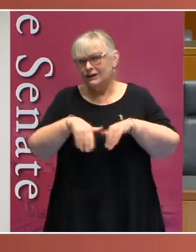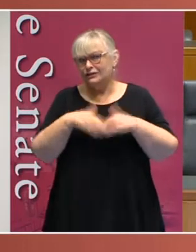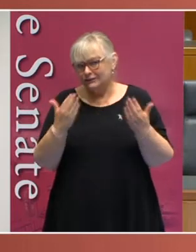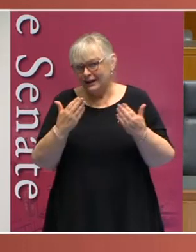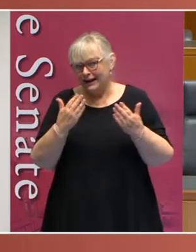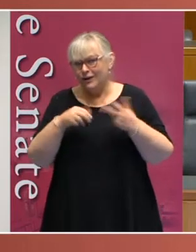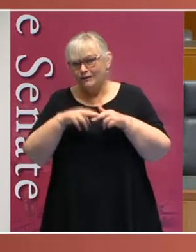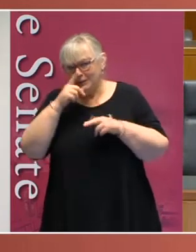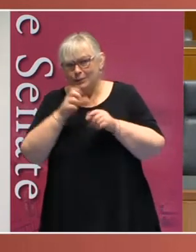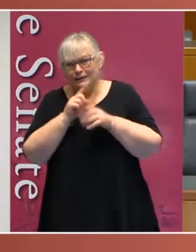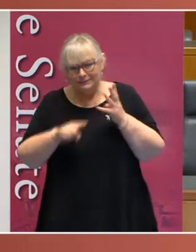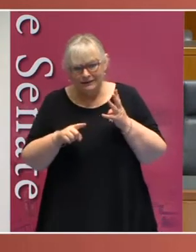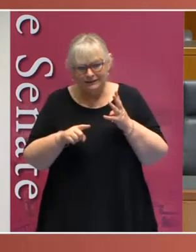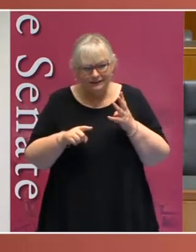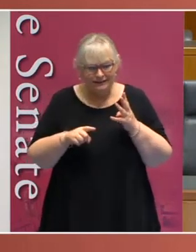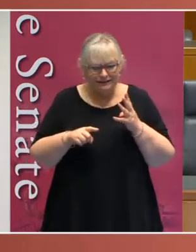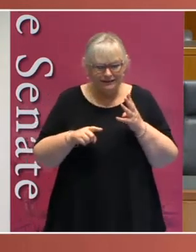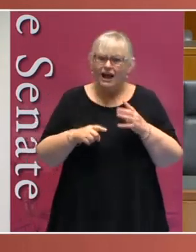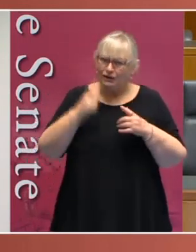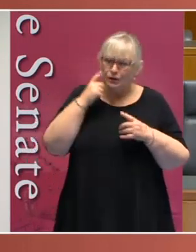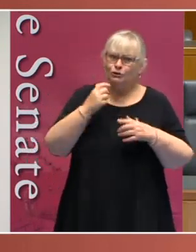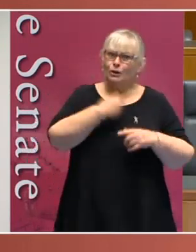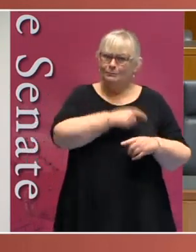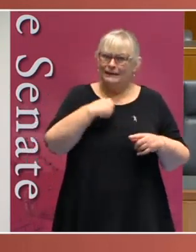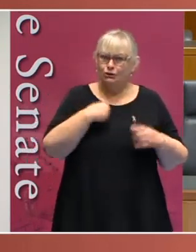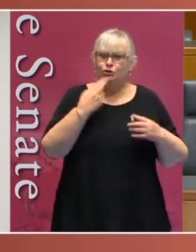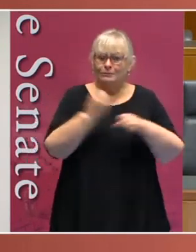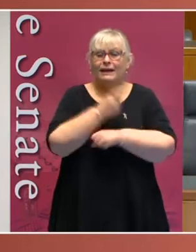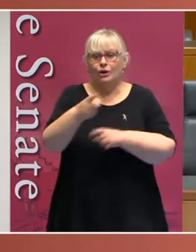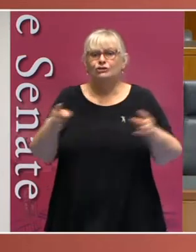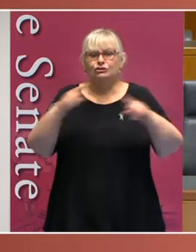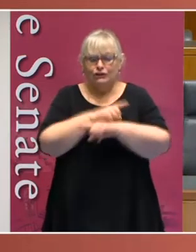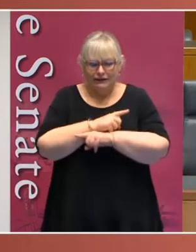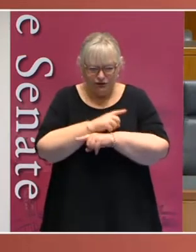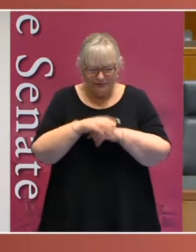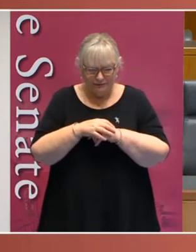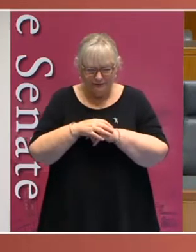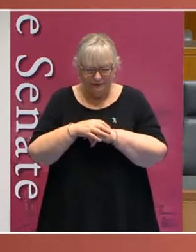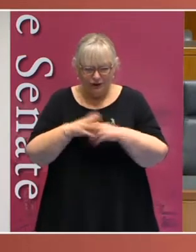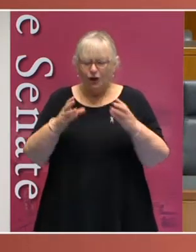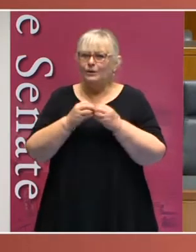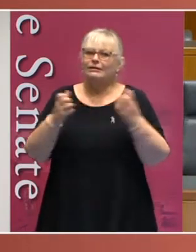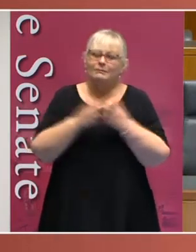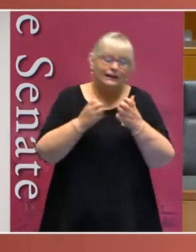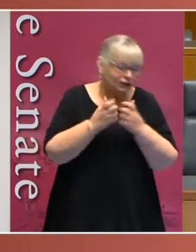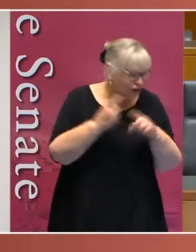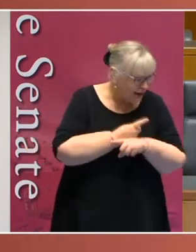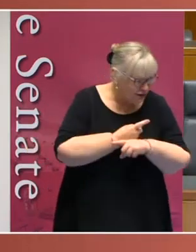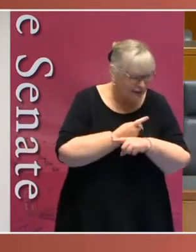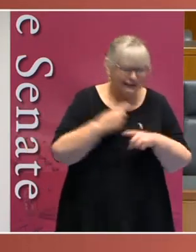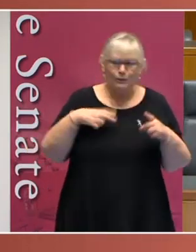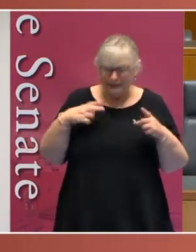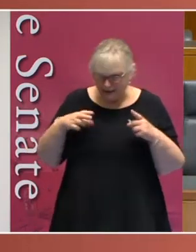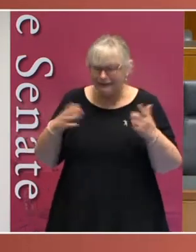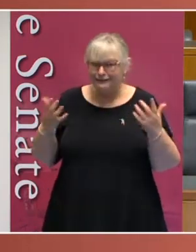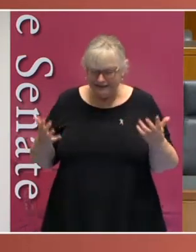of Disabled People and beyond that commit to making those changes alongside all the very many other changes that